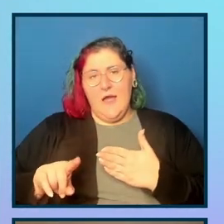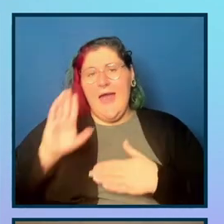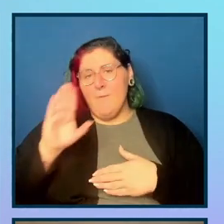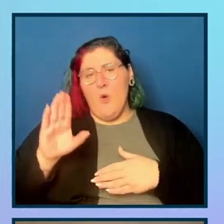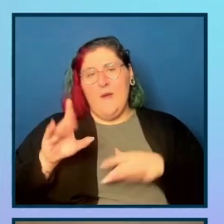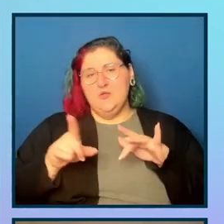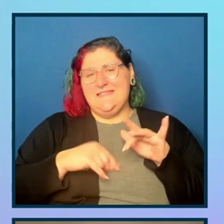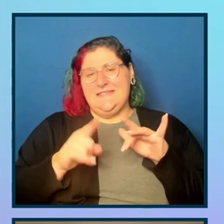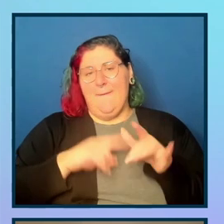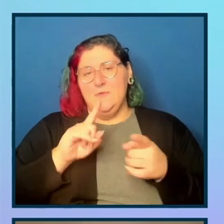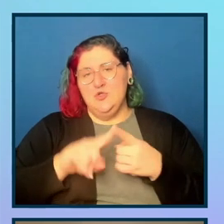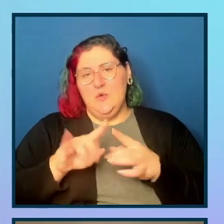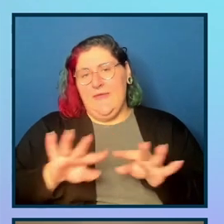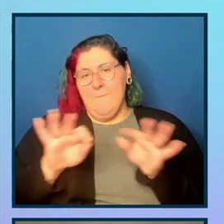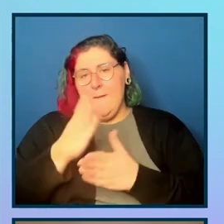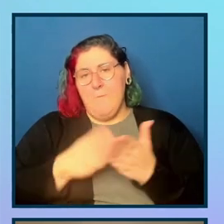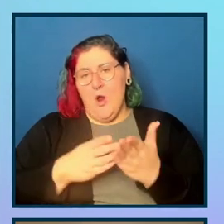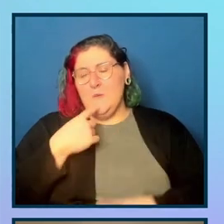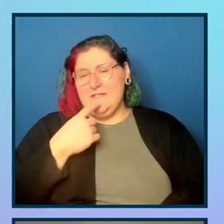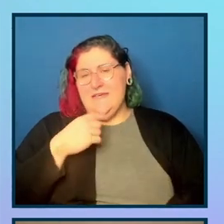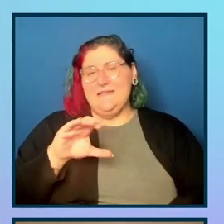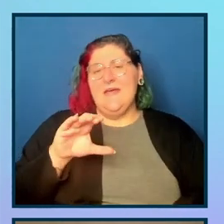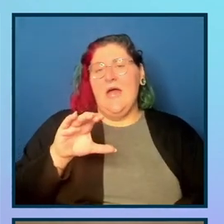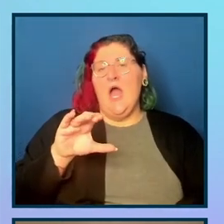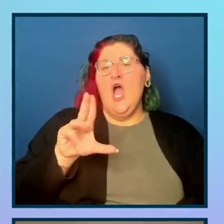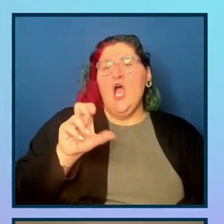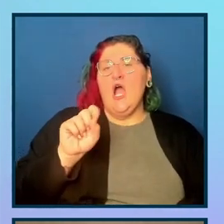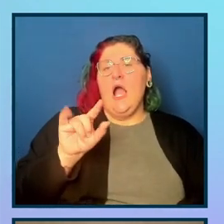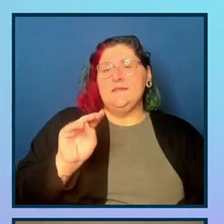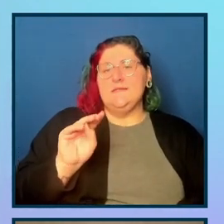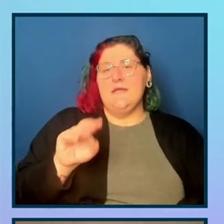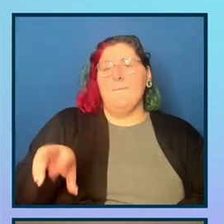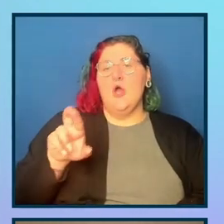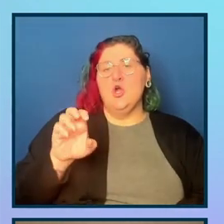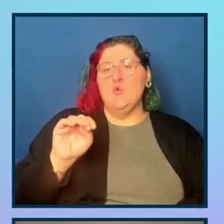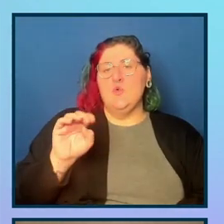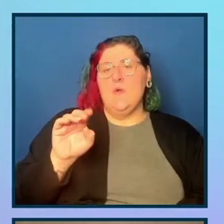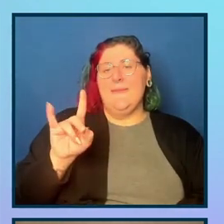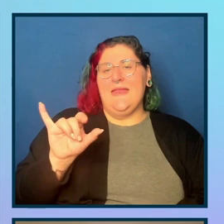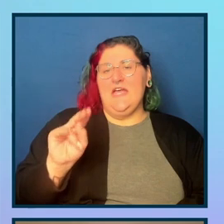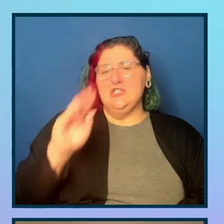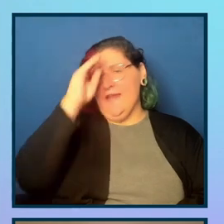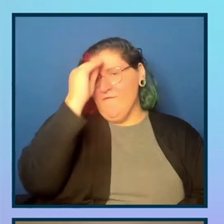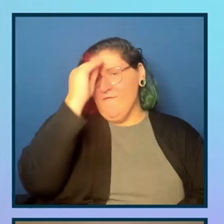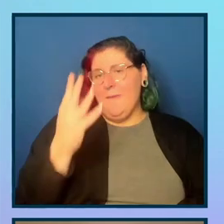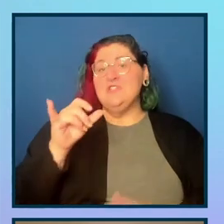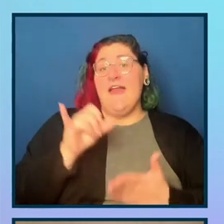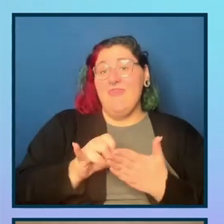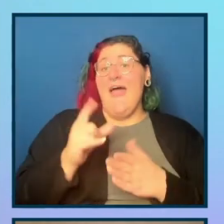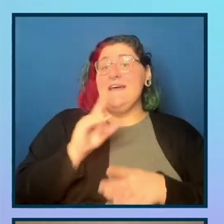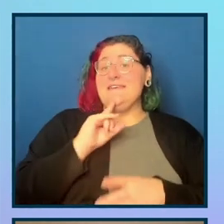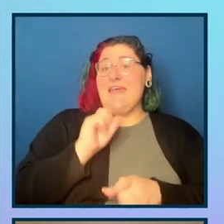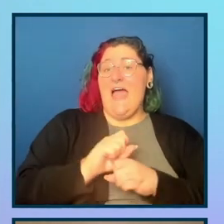custom remediation info. Uh, that was, that's dynamic and built based on what I said. And, uh, I told the inform the tool of